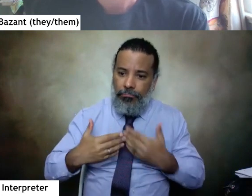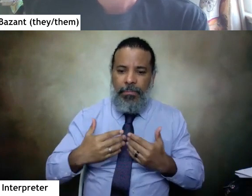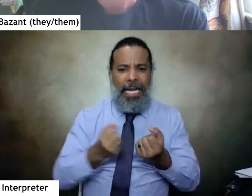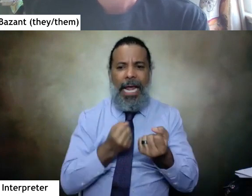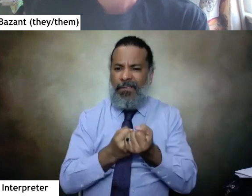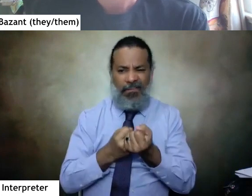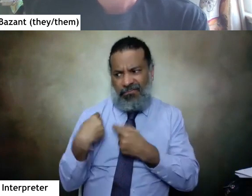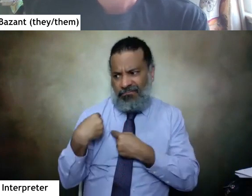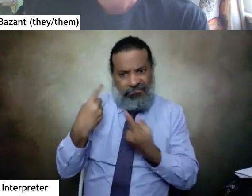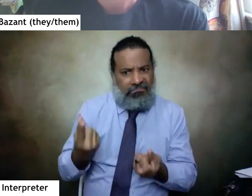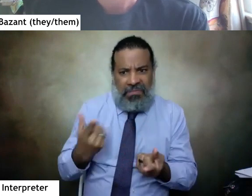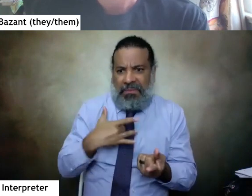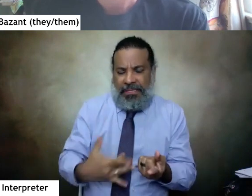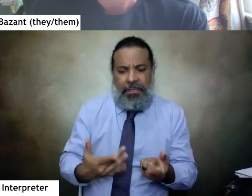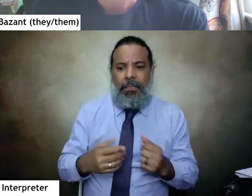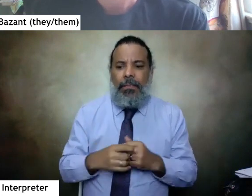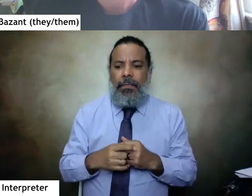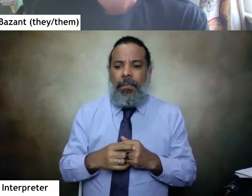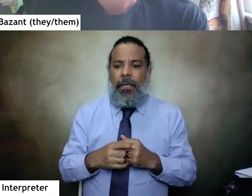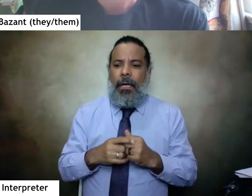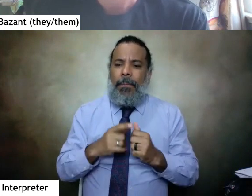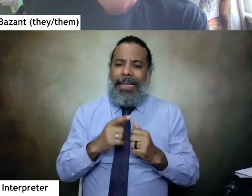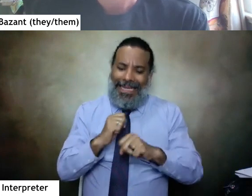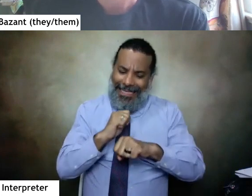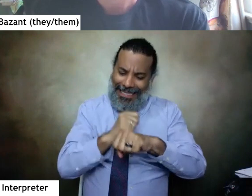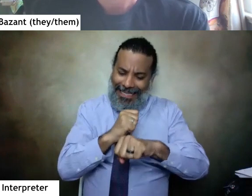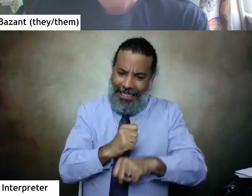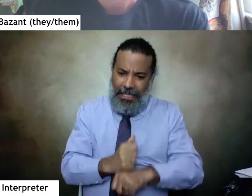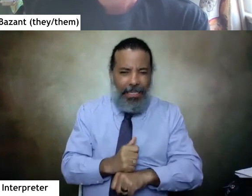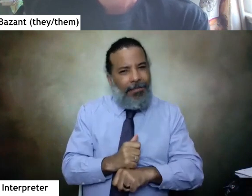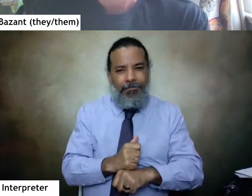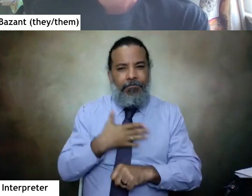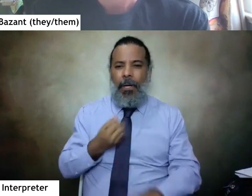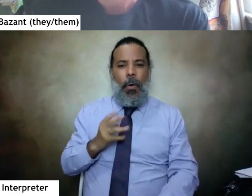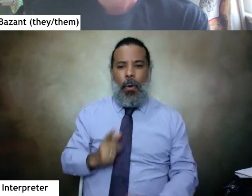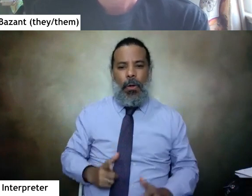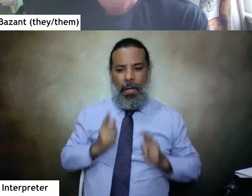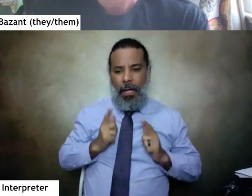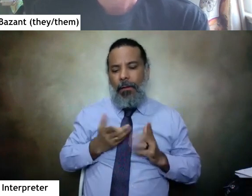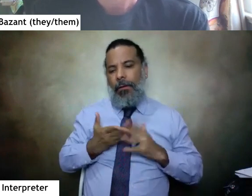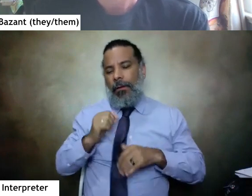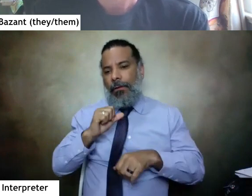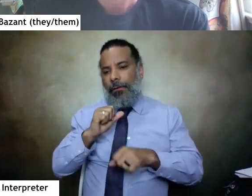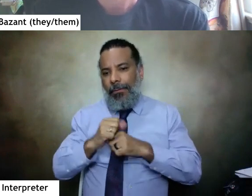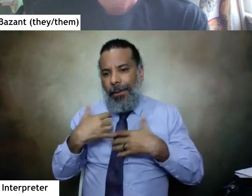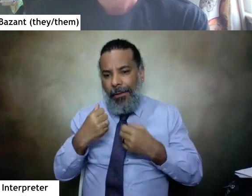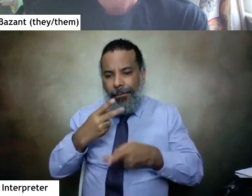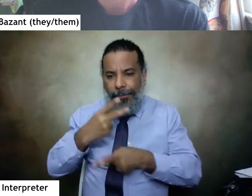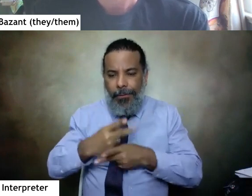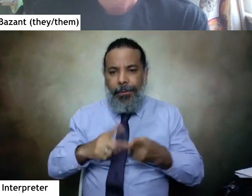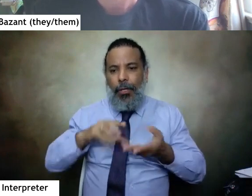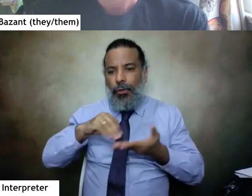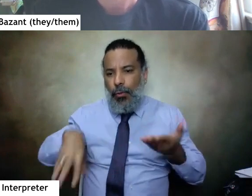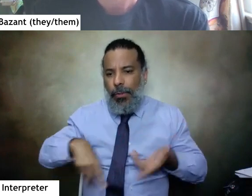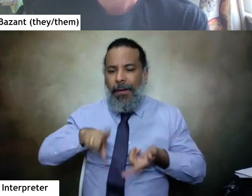for as long as i can remember so the implementation has largely been in my own life through a job in healthcare as a student as a